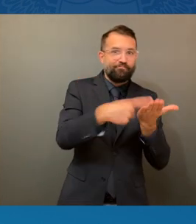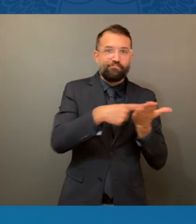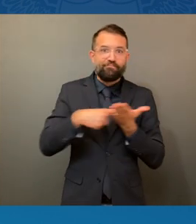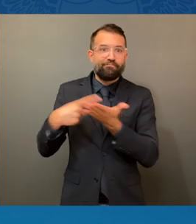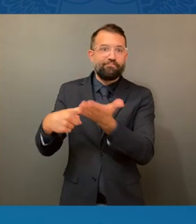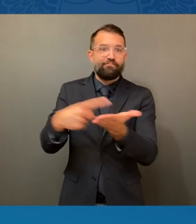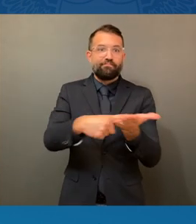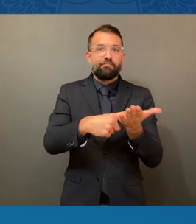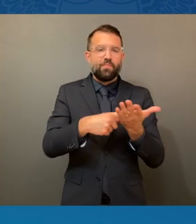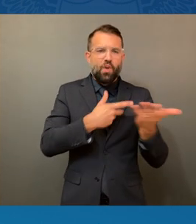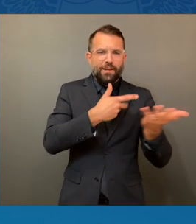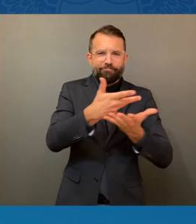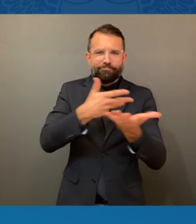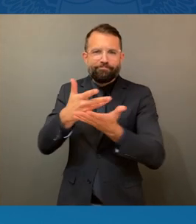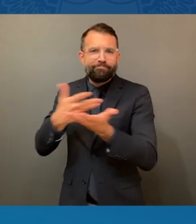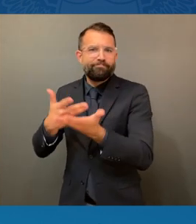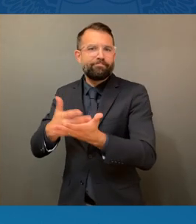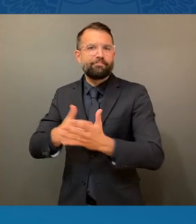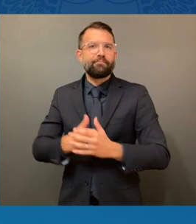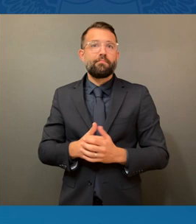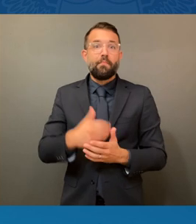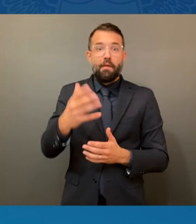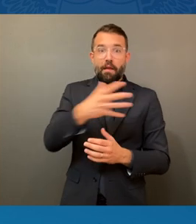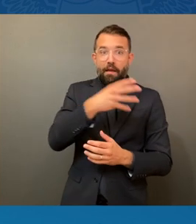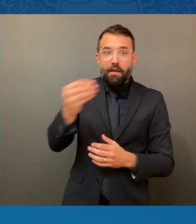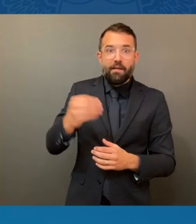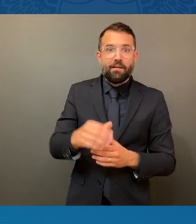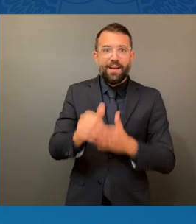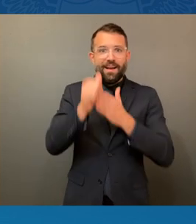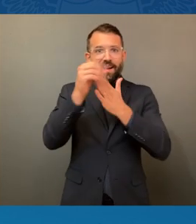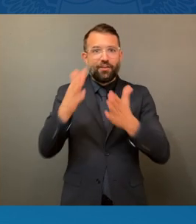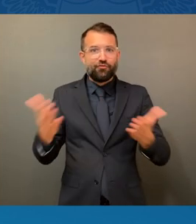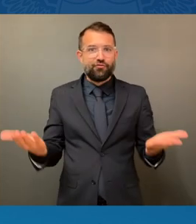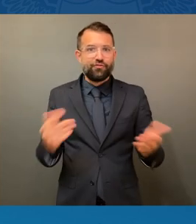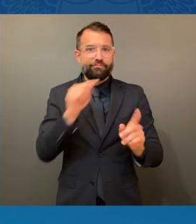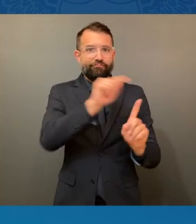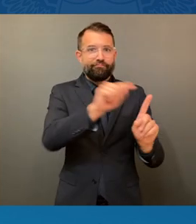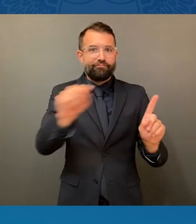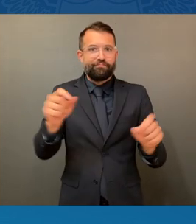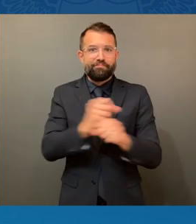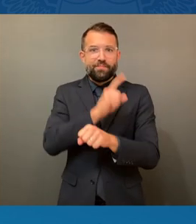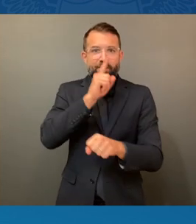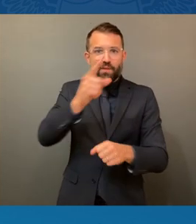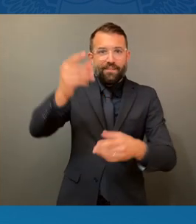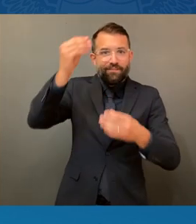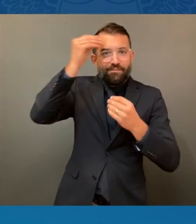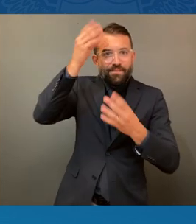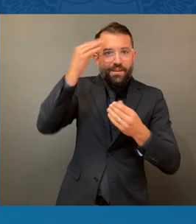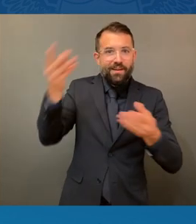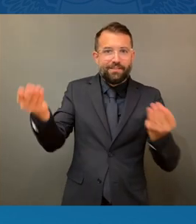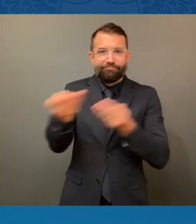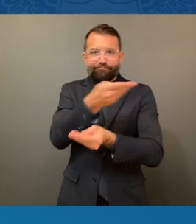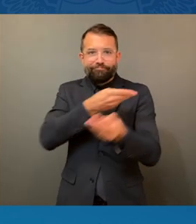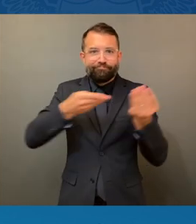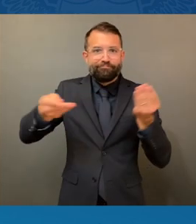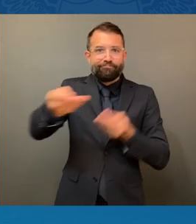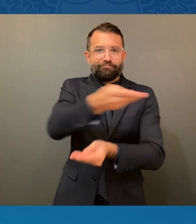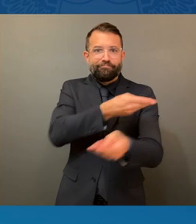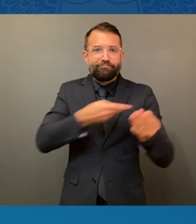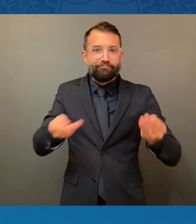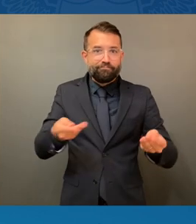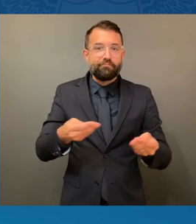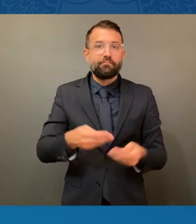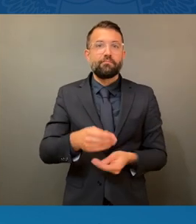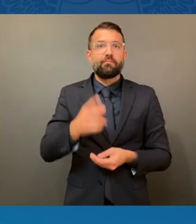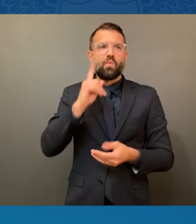to supply the leaders at this table with information that I believe will be helpful to your continuing interest and investment